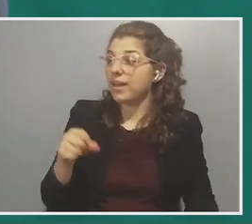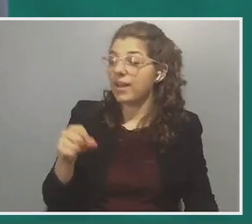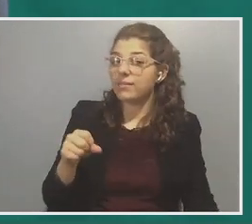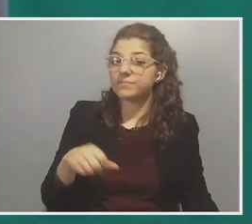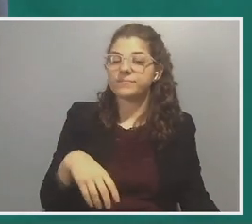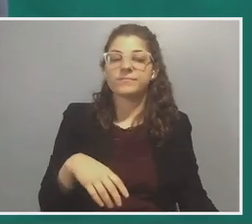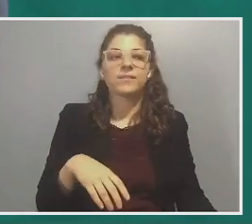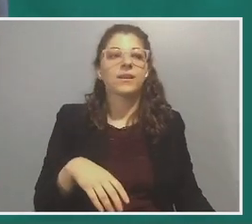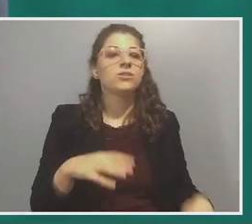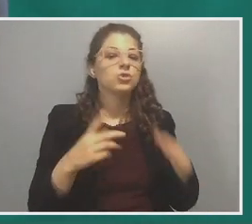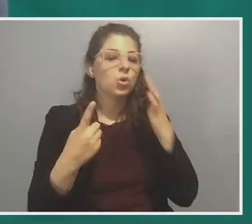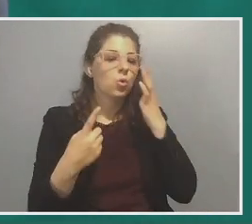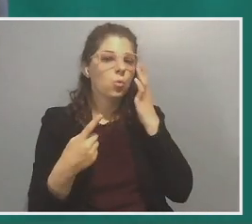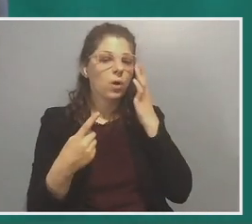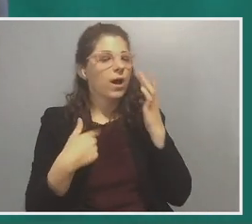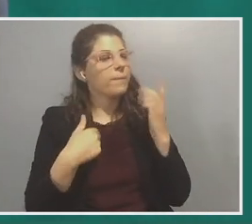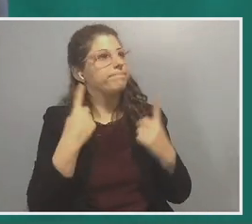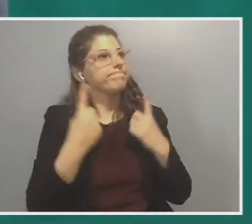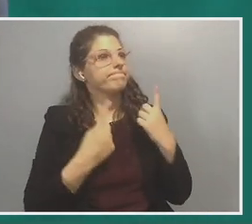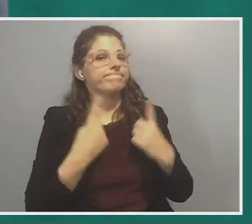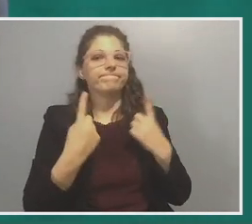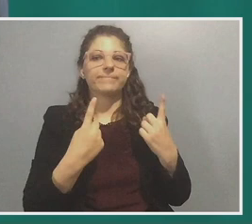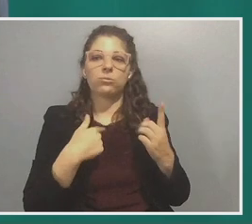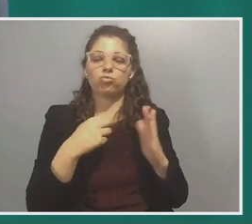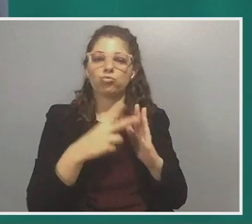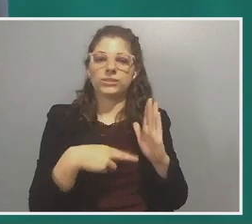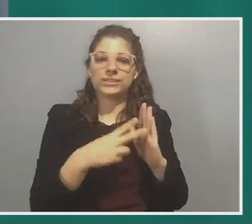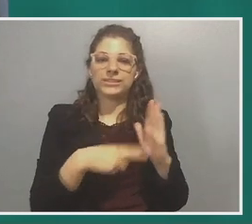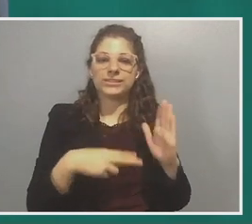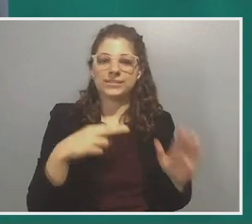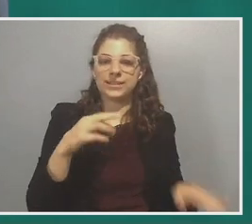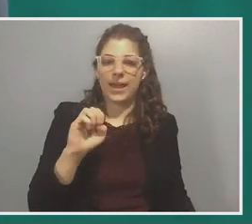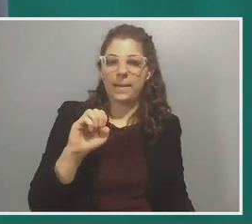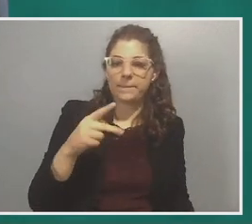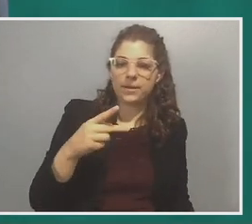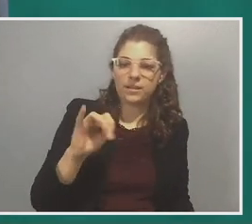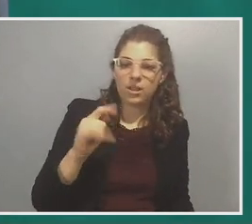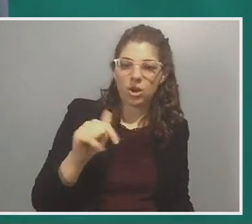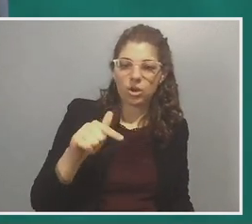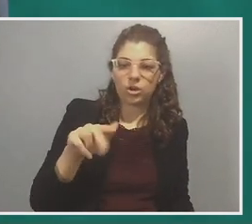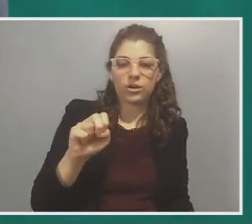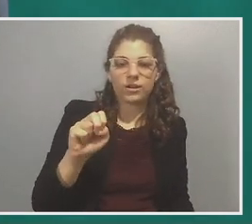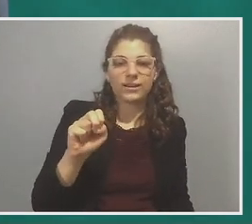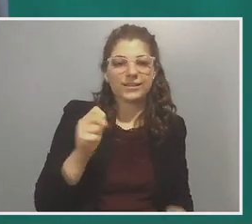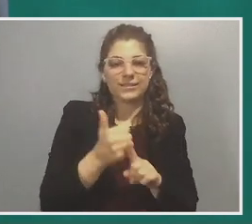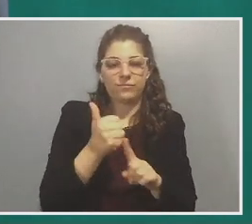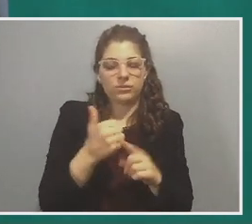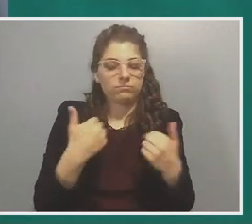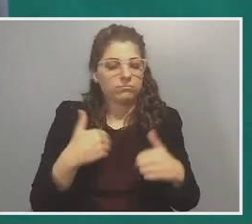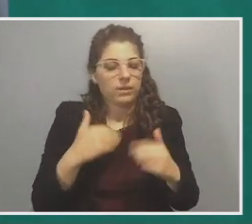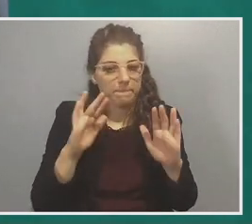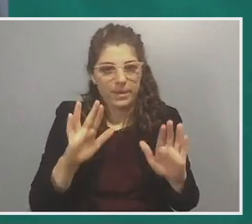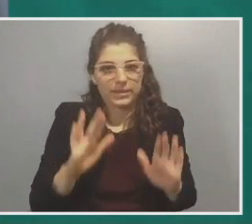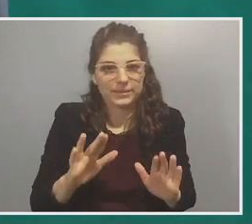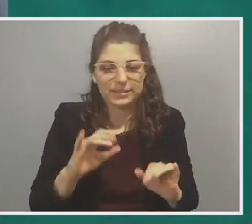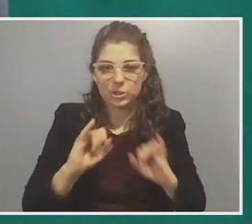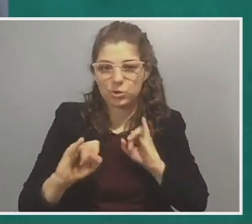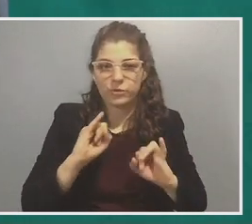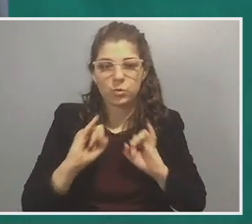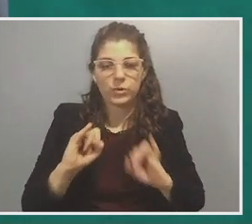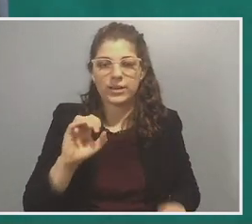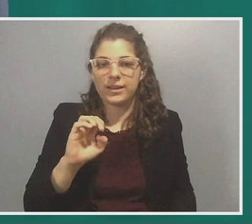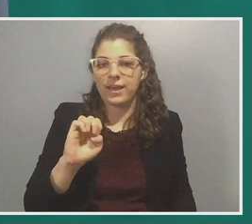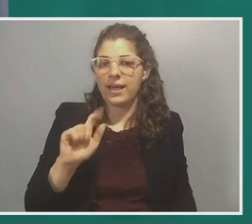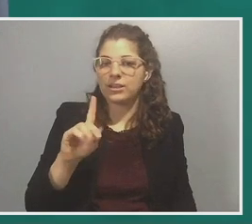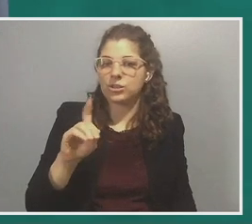so, um, I wondered, you know, as I was reading the epilogue, which I found to be sort of a, a master class in interviewing our elders as someone who